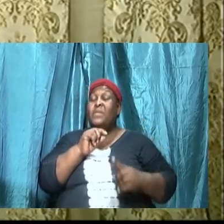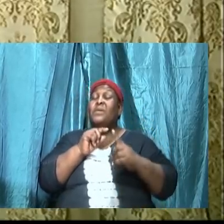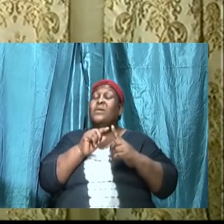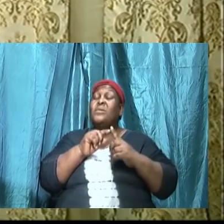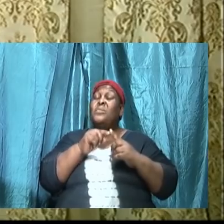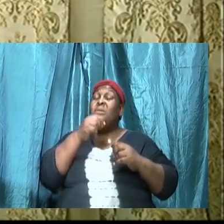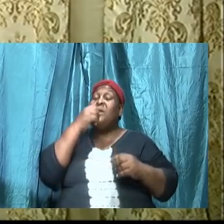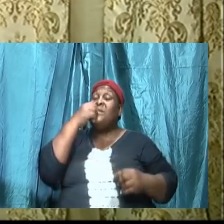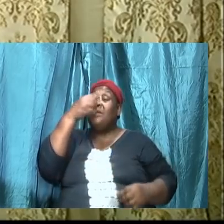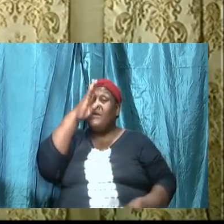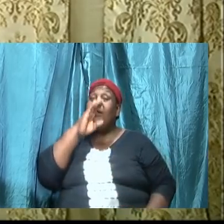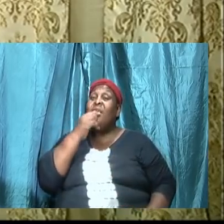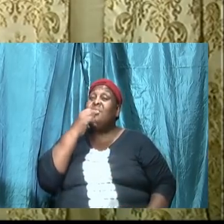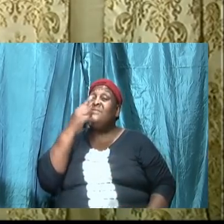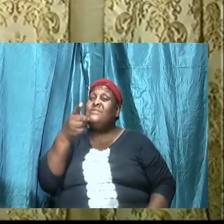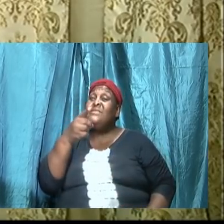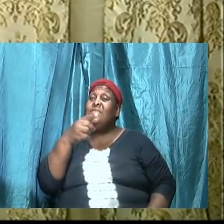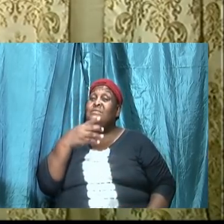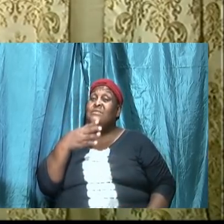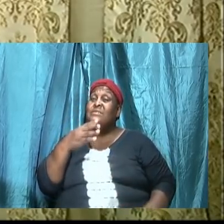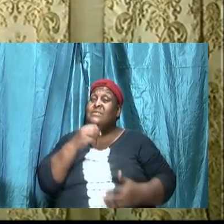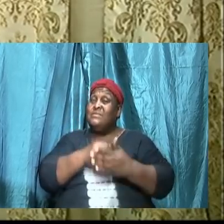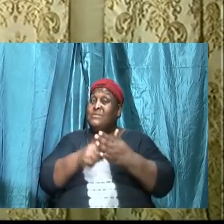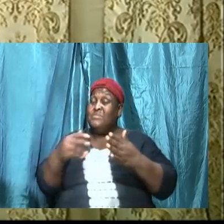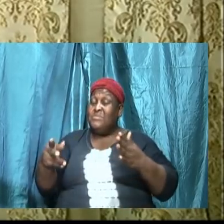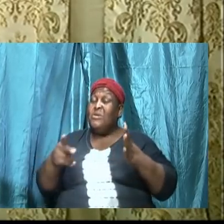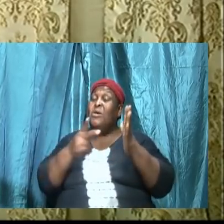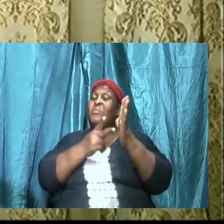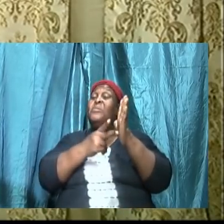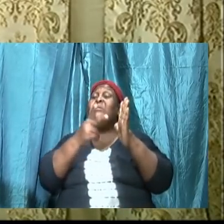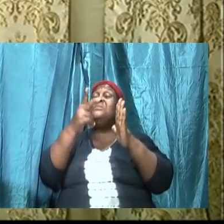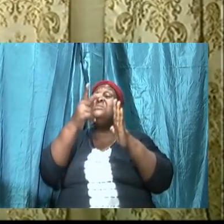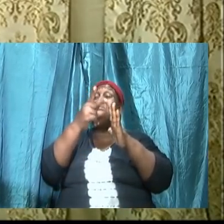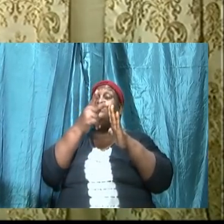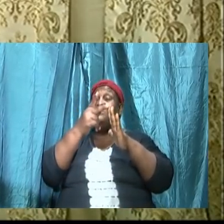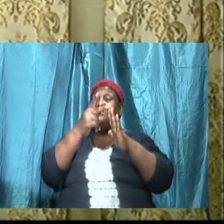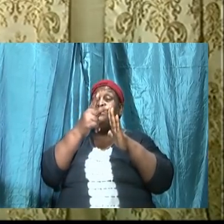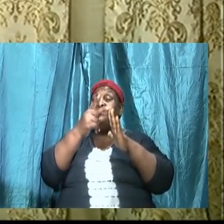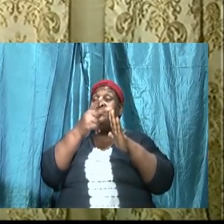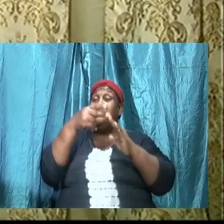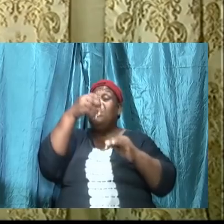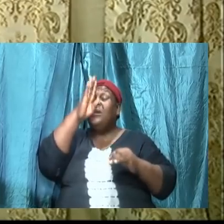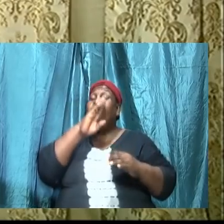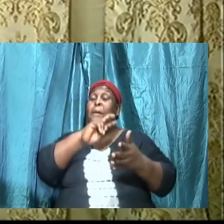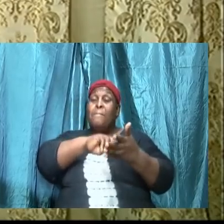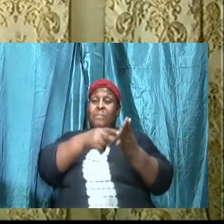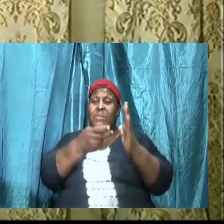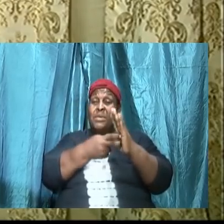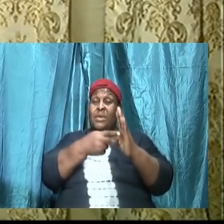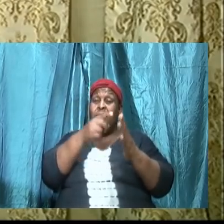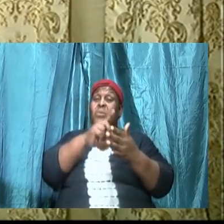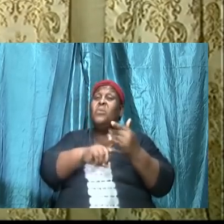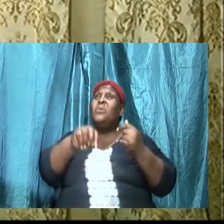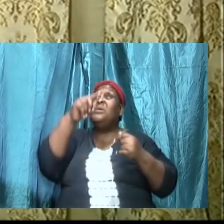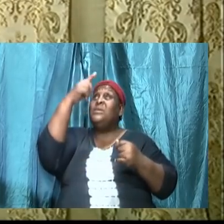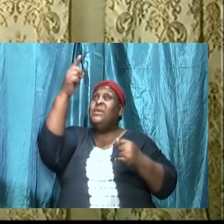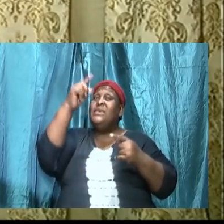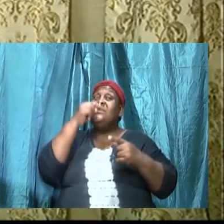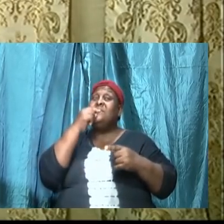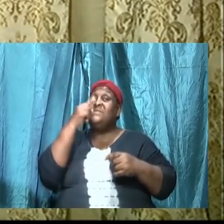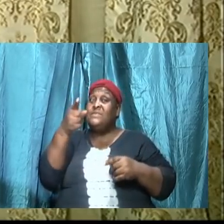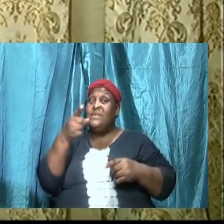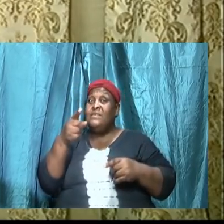thing, when God outlines a principle, He means what He says. He wants us to